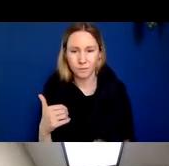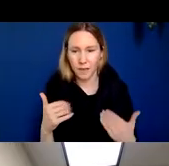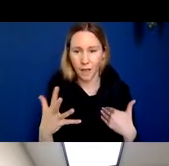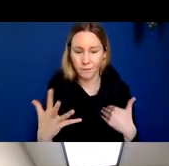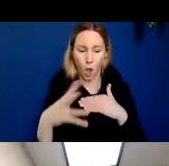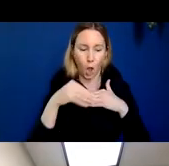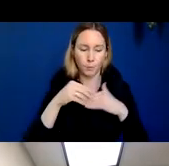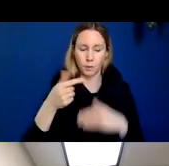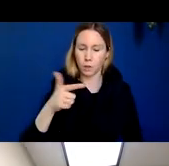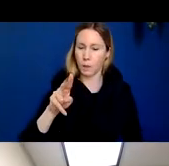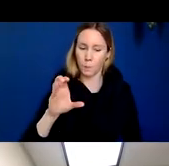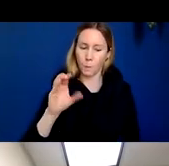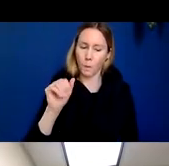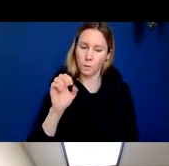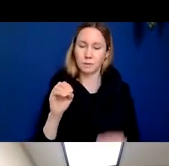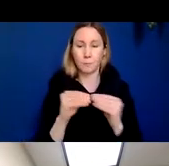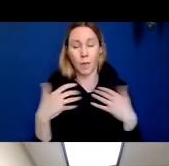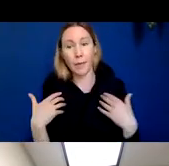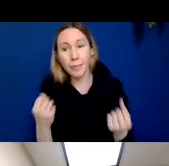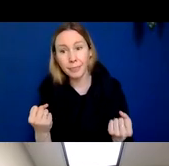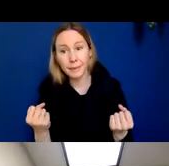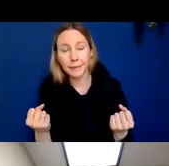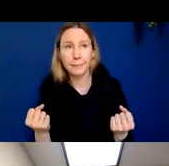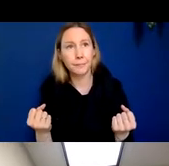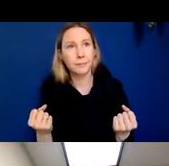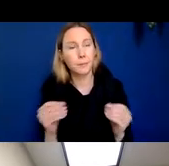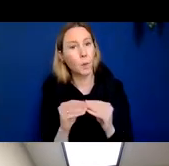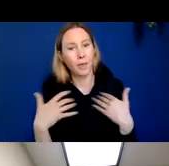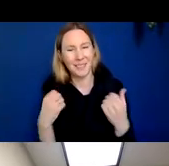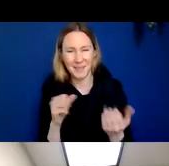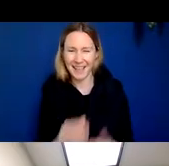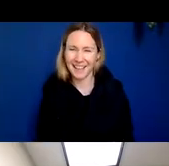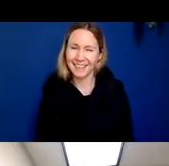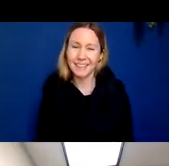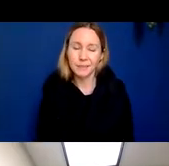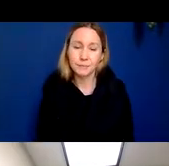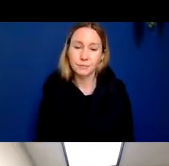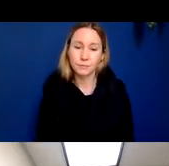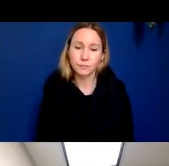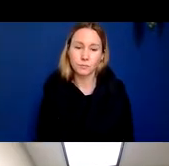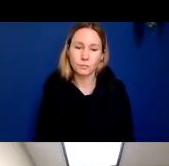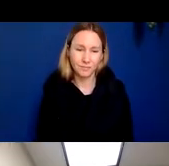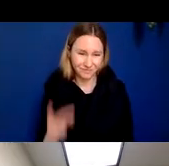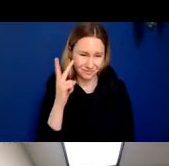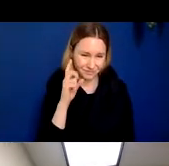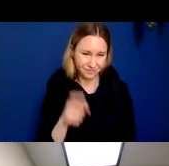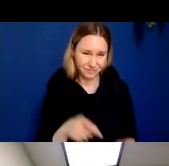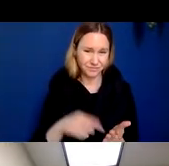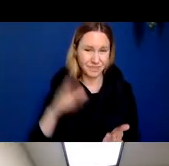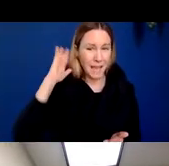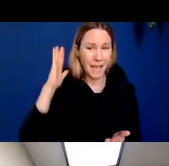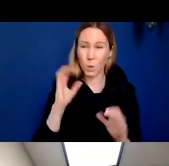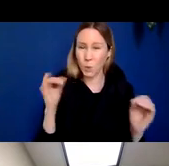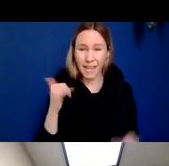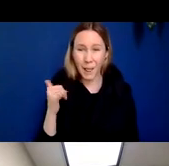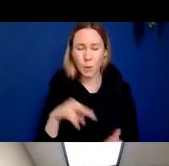in a more healthy way. And whereas the back is not taking up glucose. So that tells me